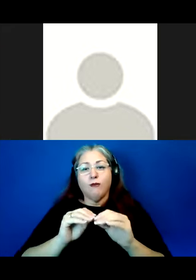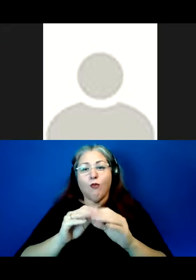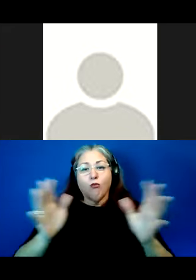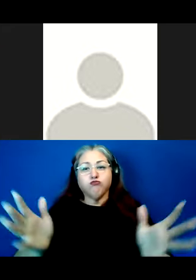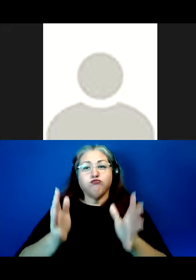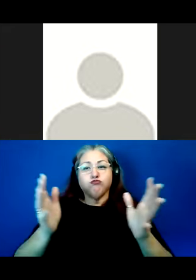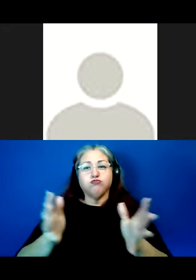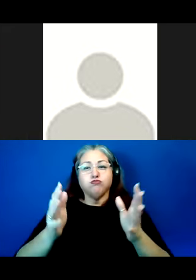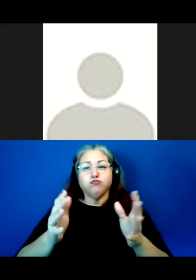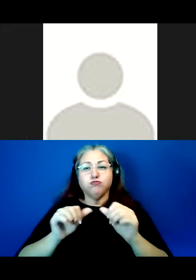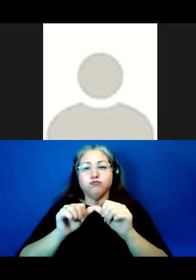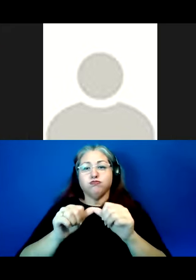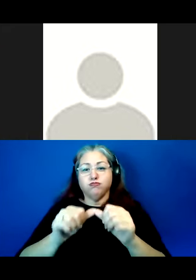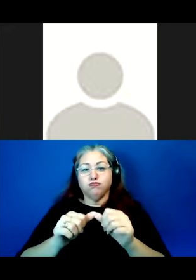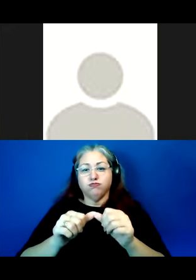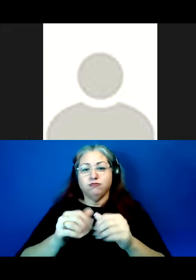moving forward.